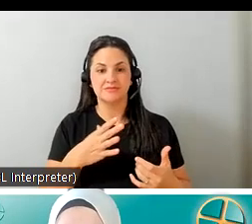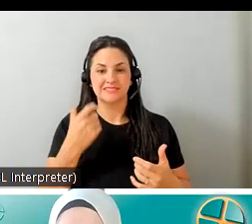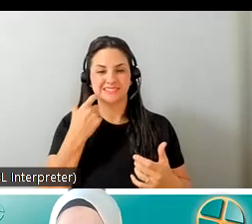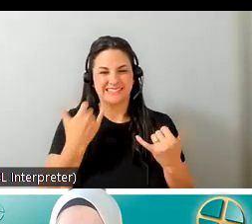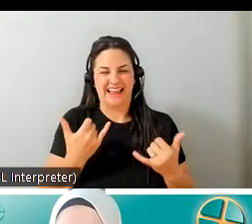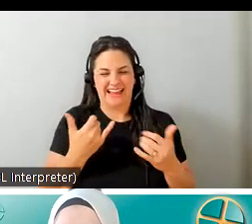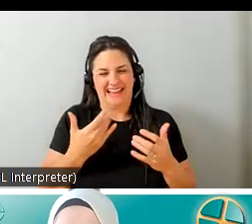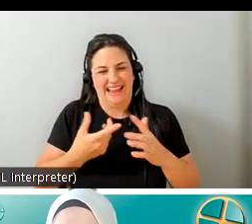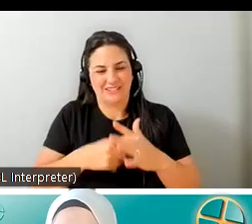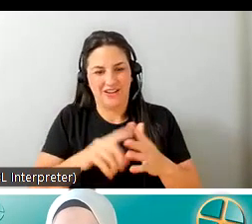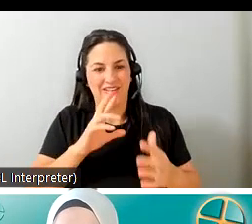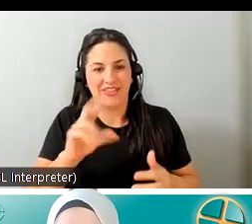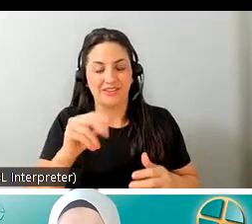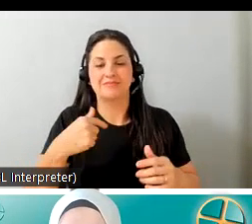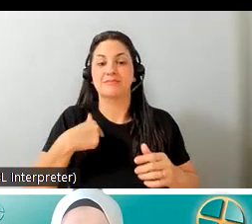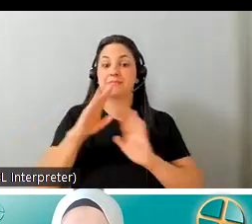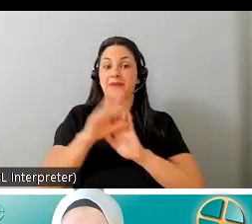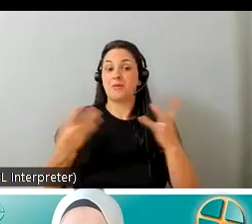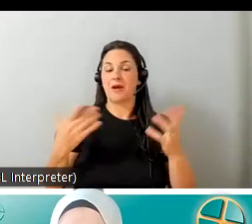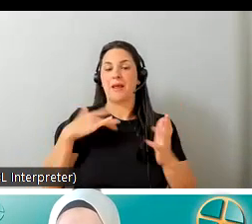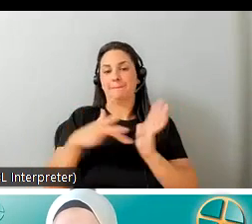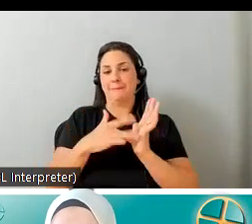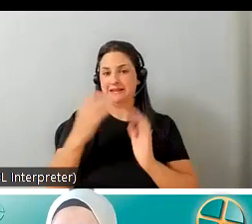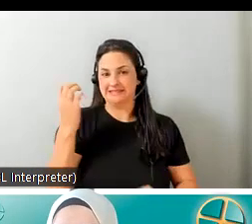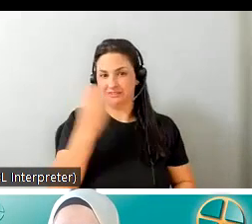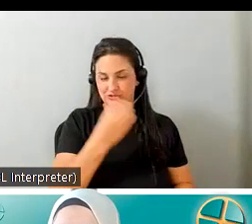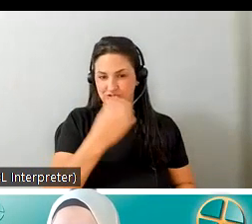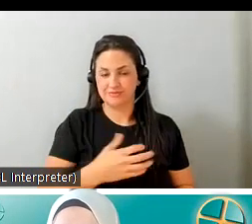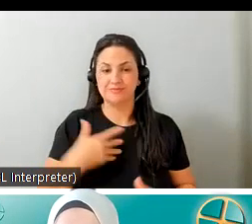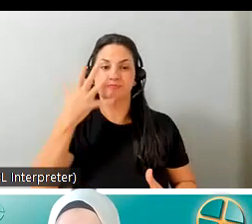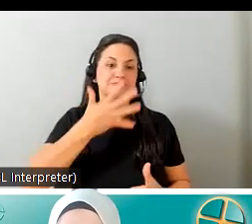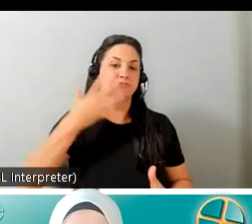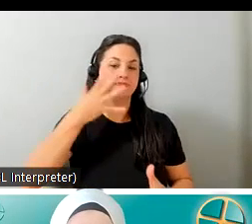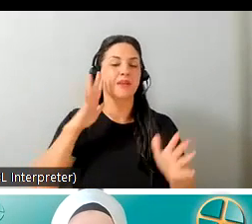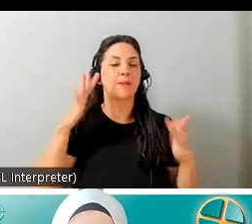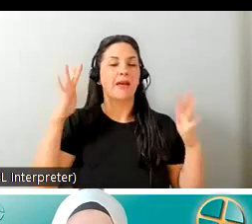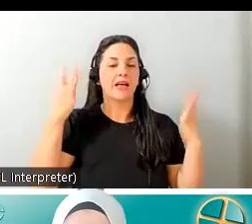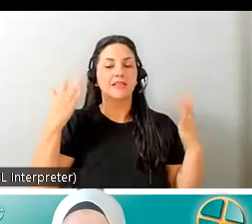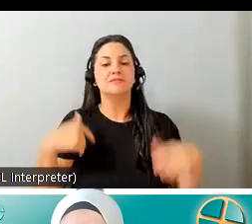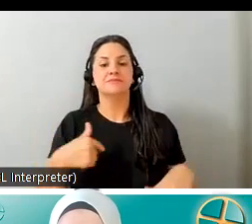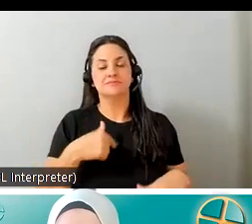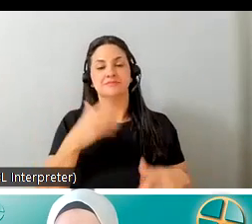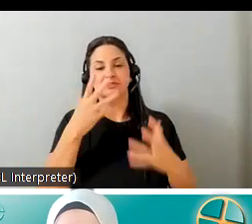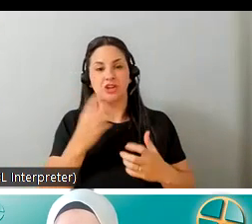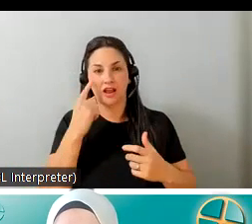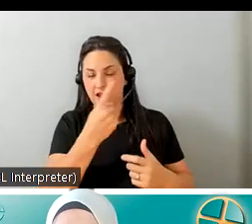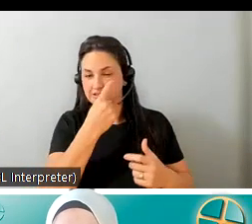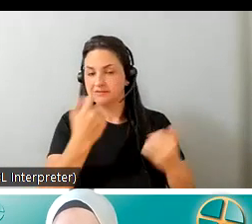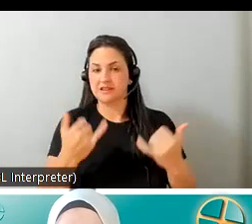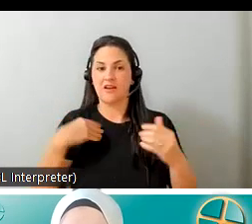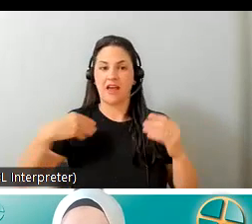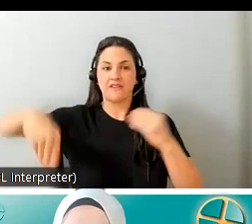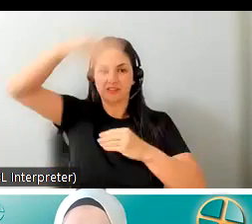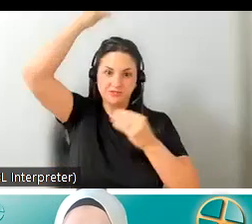30s my background is middle eastern uh my complexion is pale i have uh dark eyes and i currently wear a